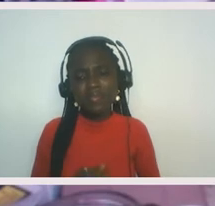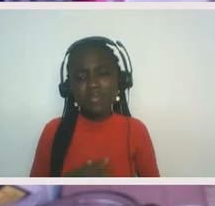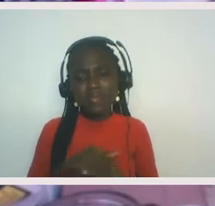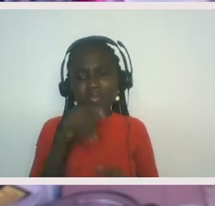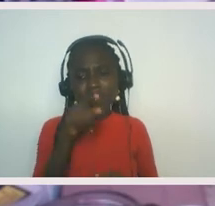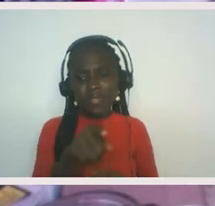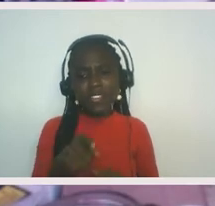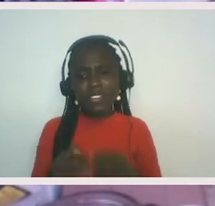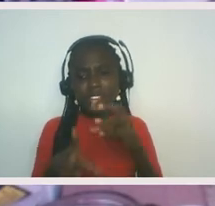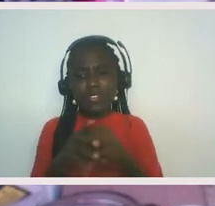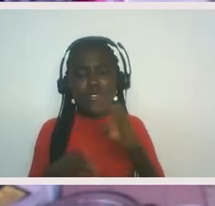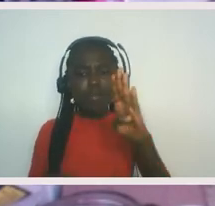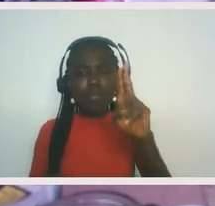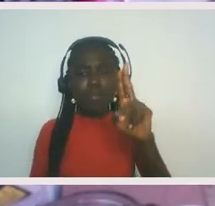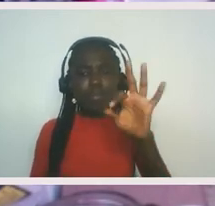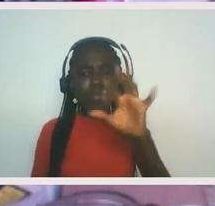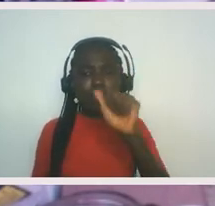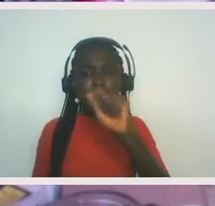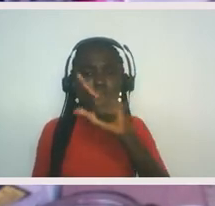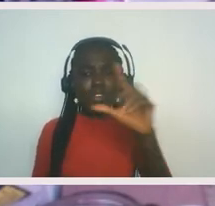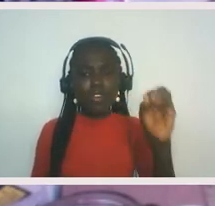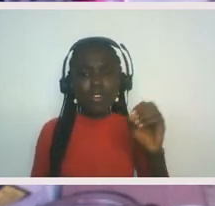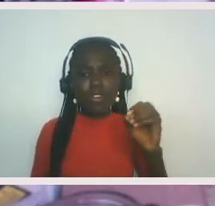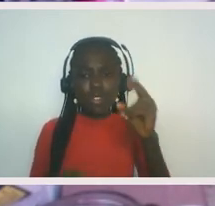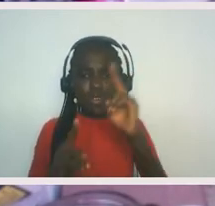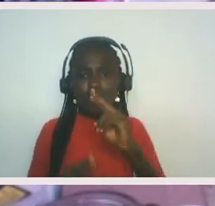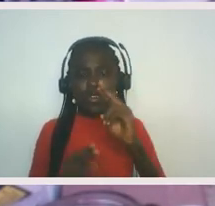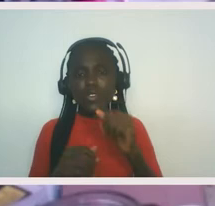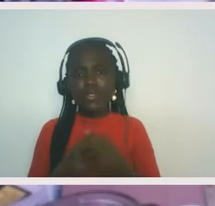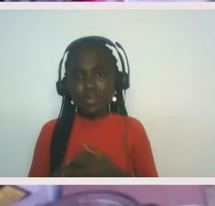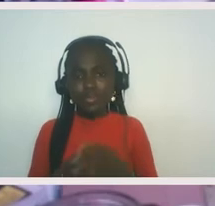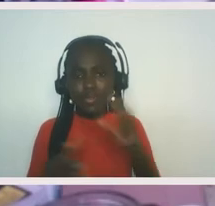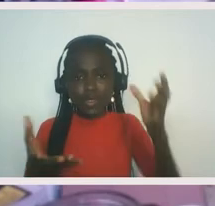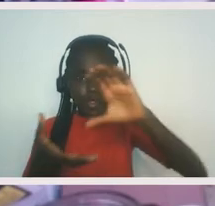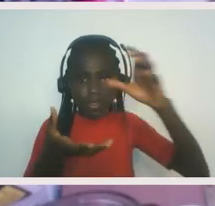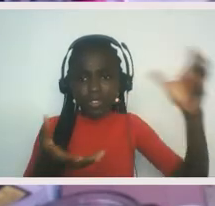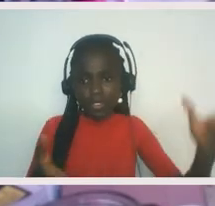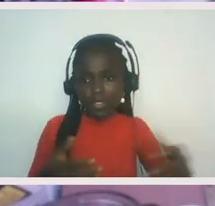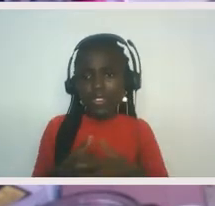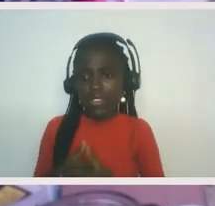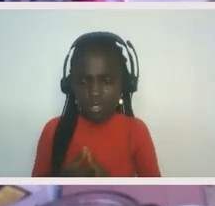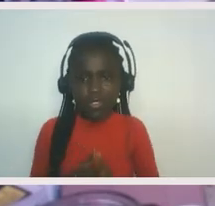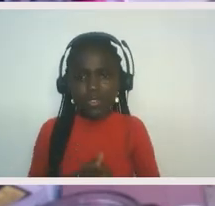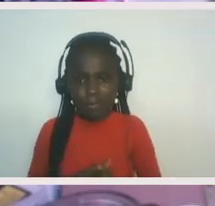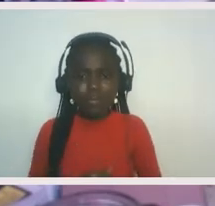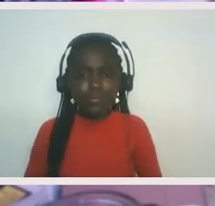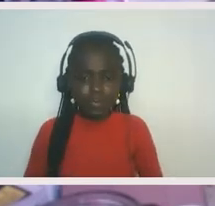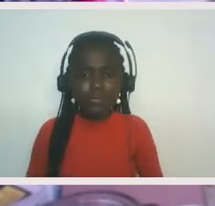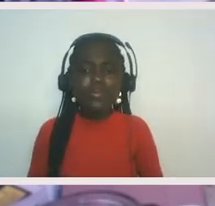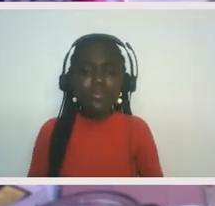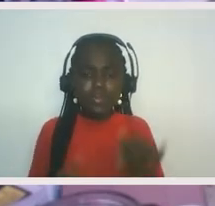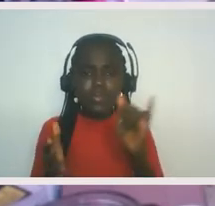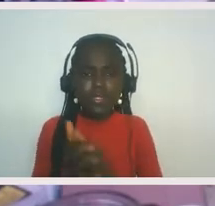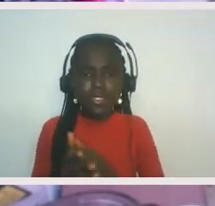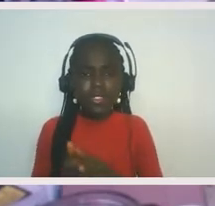the Buffalo on our reservation. So like bringing those populations back and, and we still utilize, you know, our